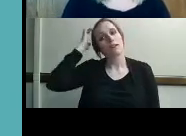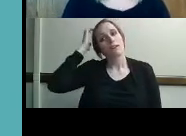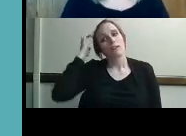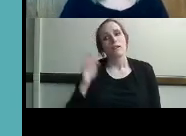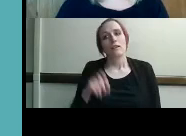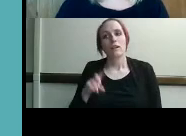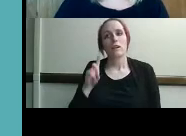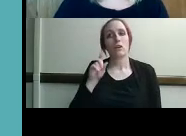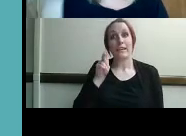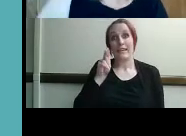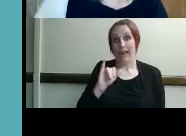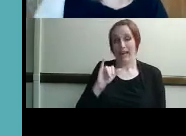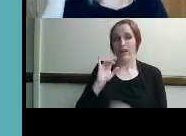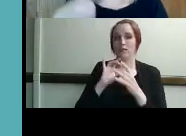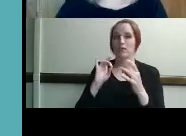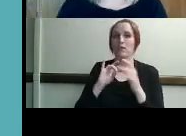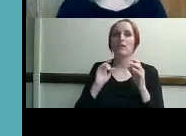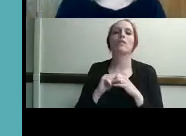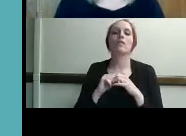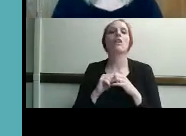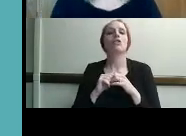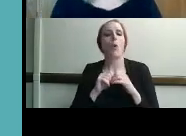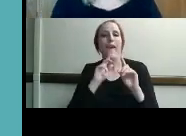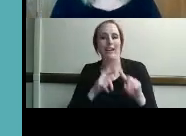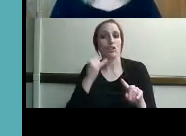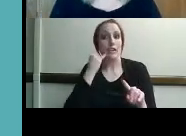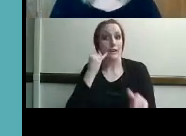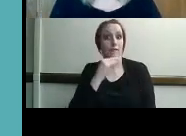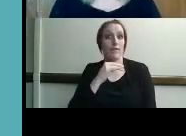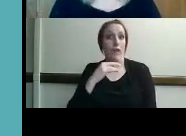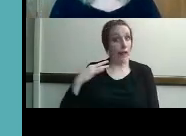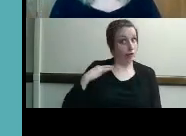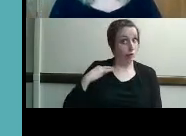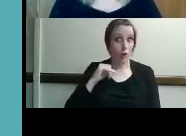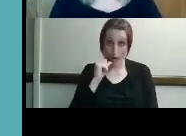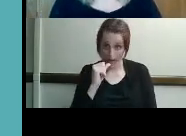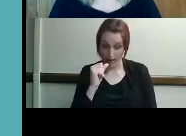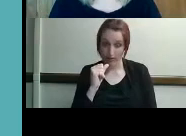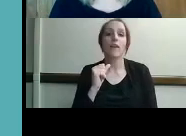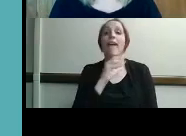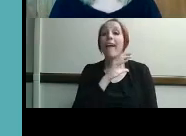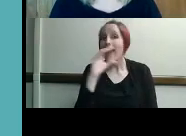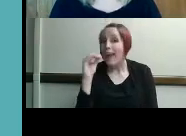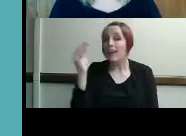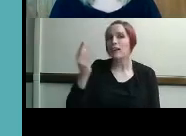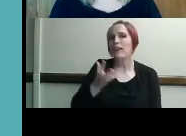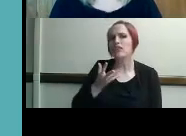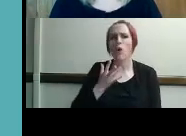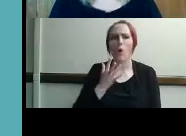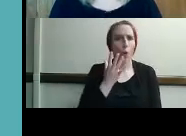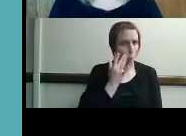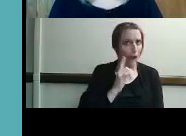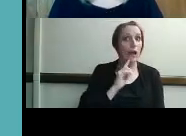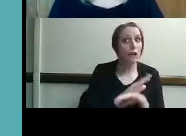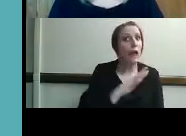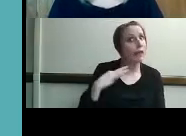whether or not they qualify if you can let us know why or why not why you think they do or why you